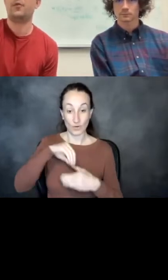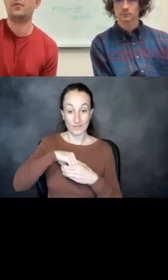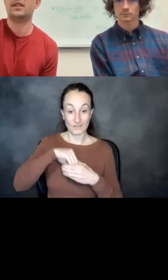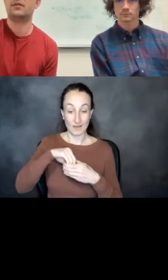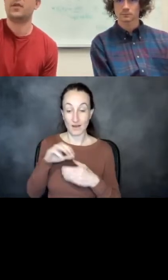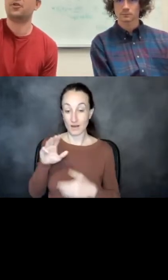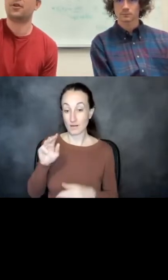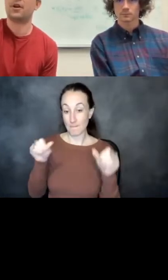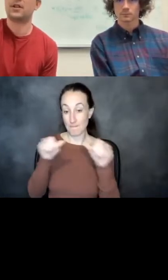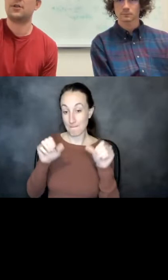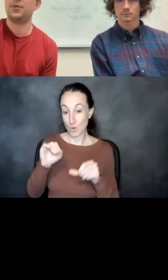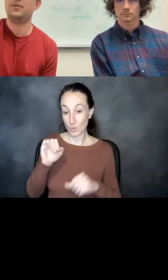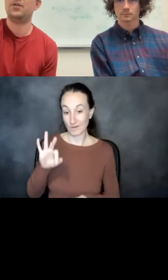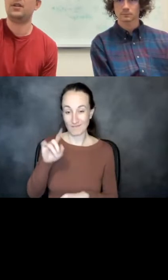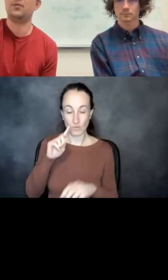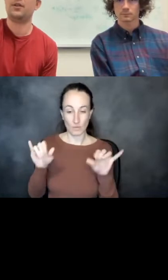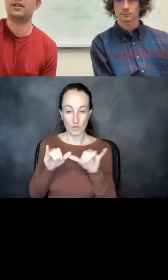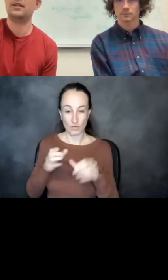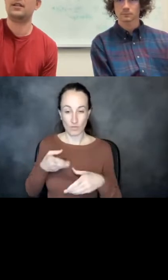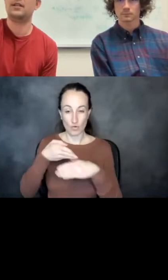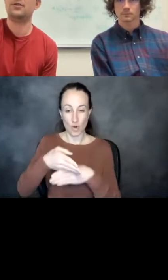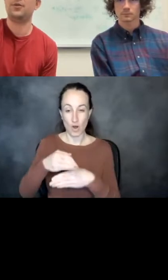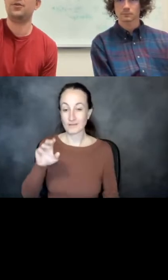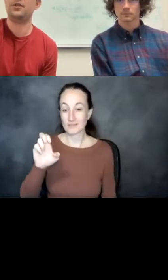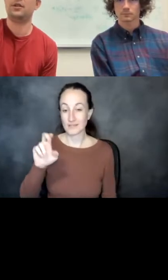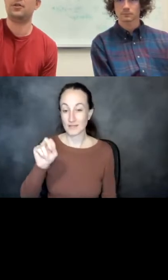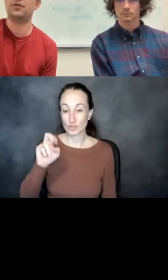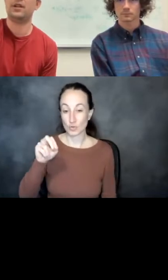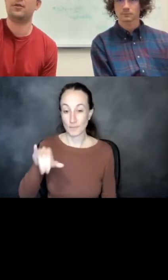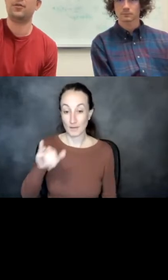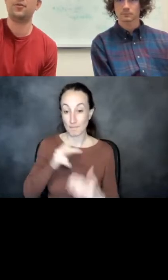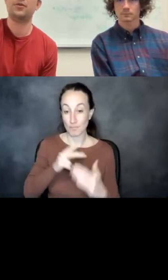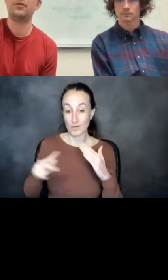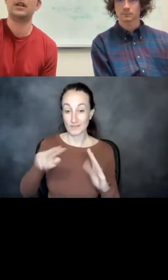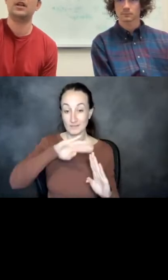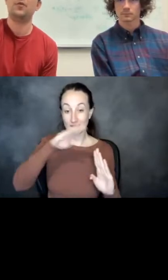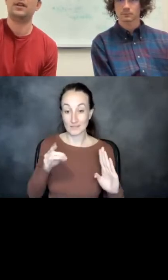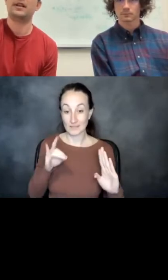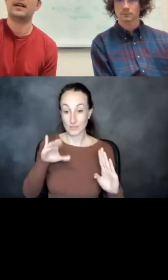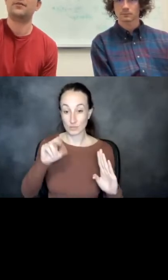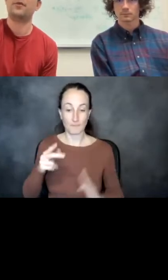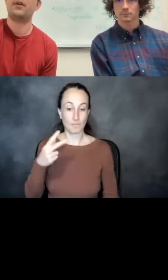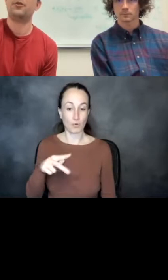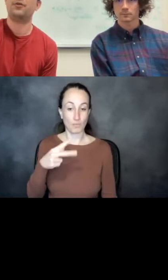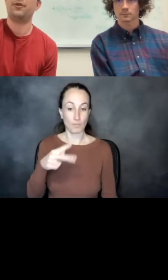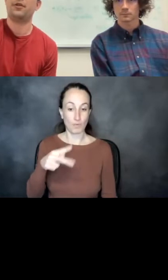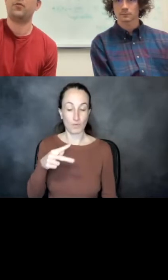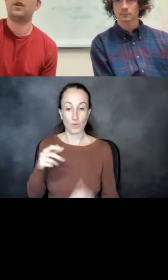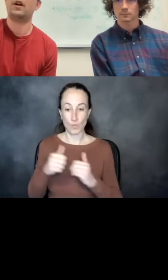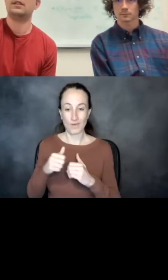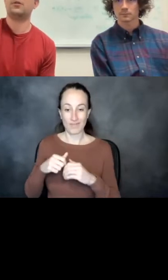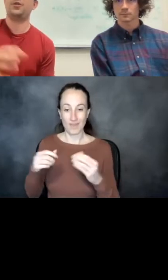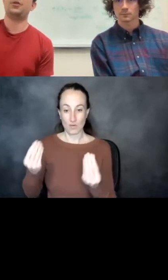we basically measure the cross entropy between the predicted distribution, shown here in purple, with the kind of ground truth,